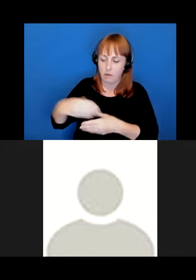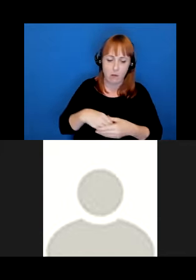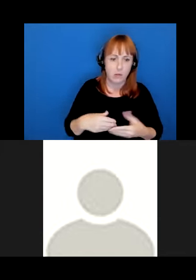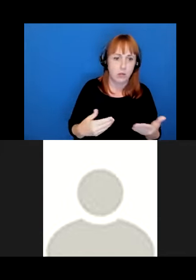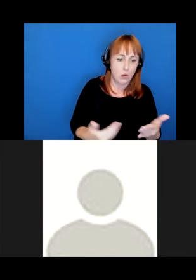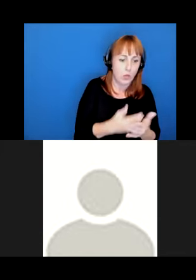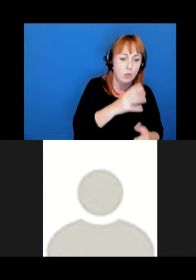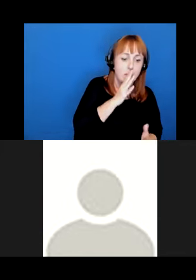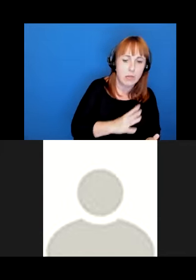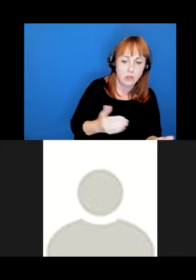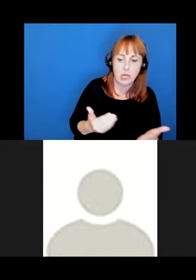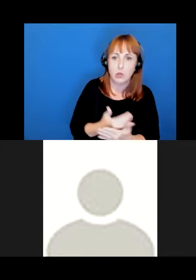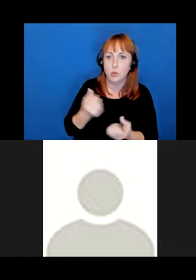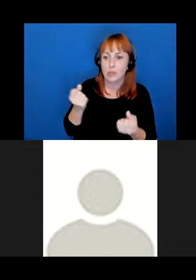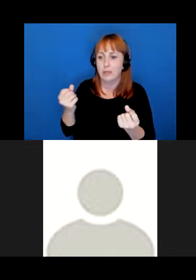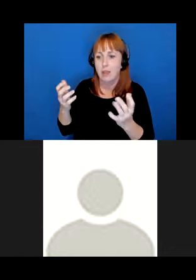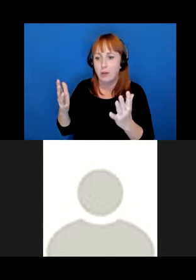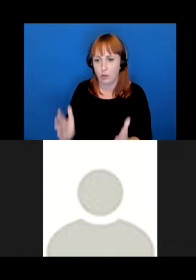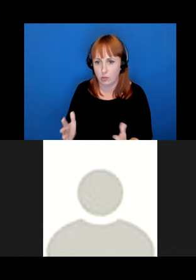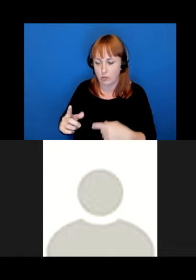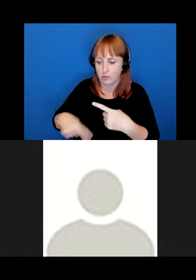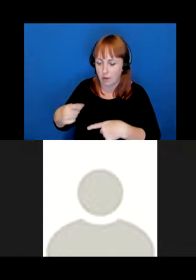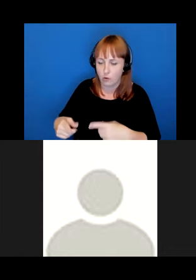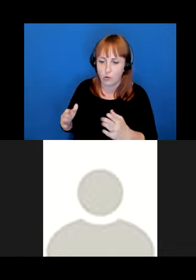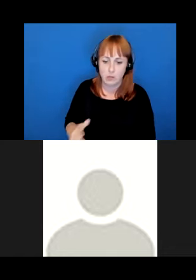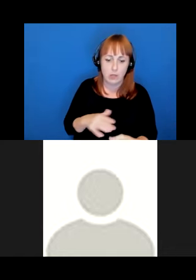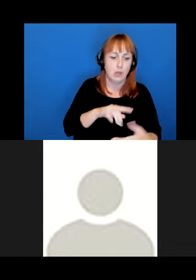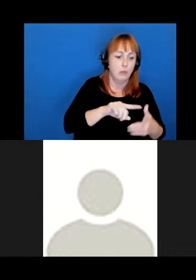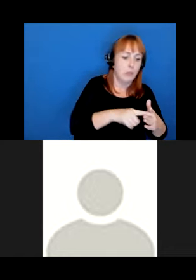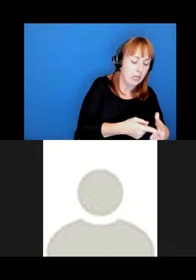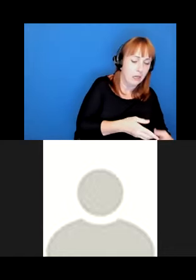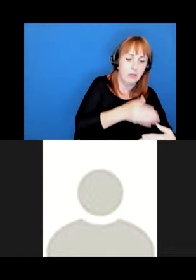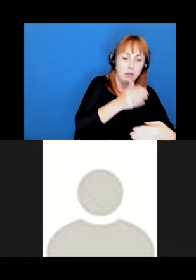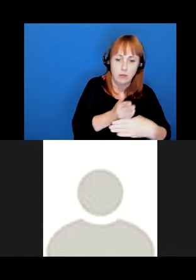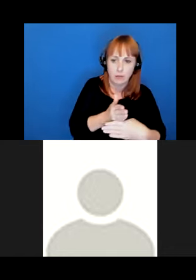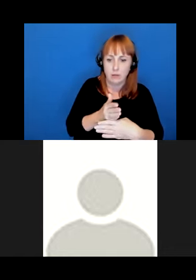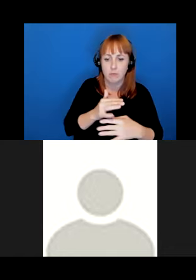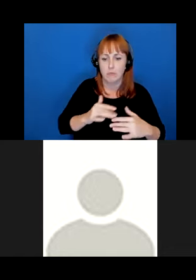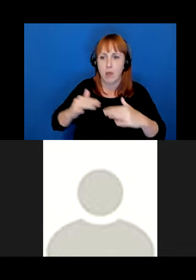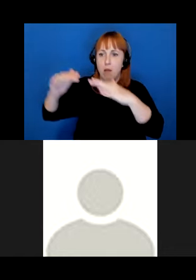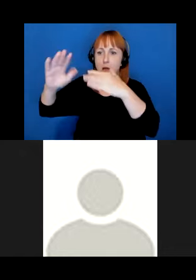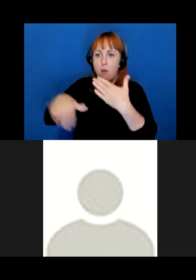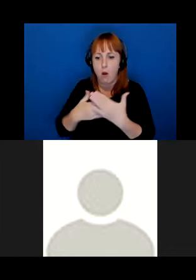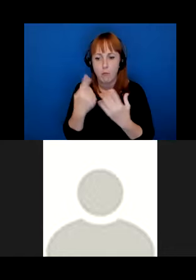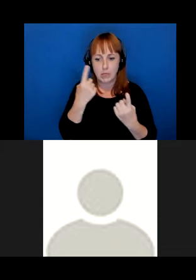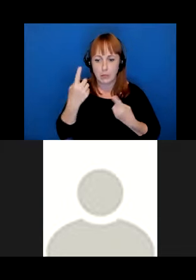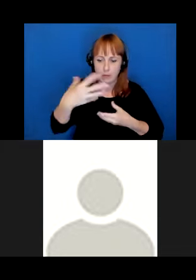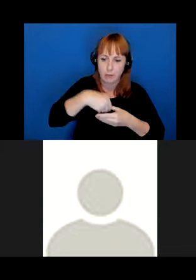and new signers, beginning learners, intermediate learners, and so on, all of whom must be considered.